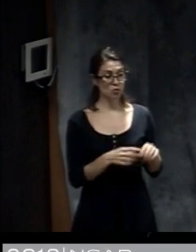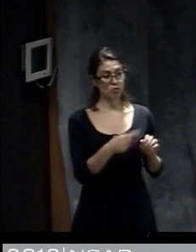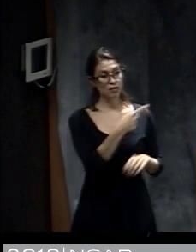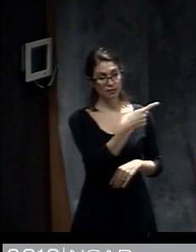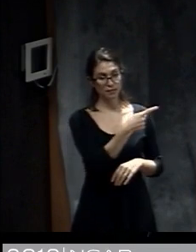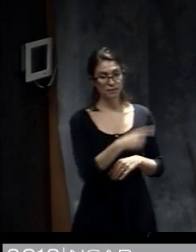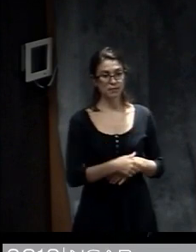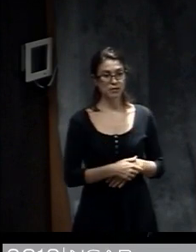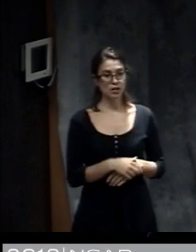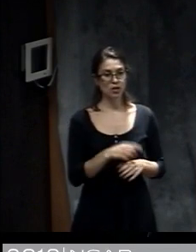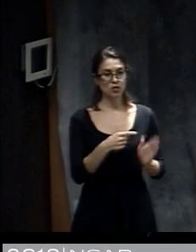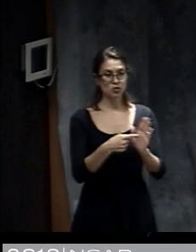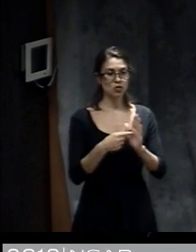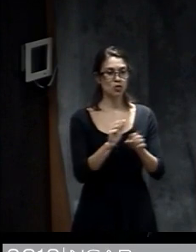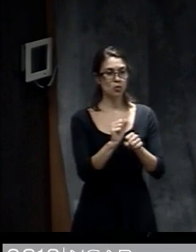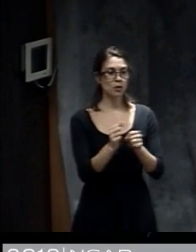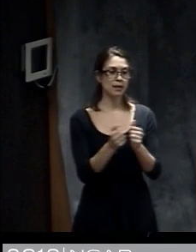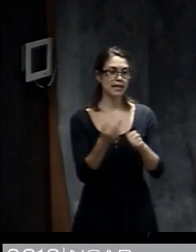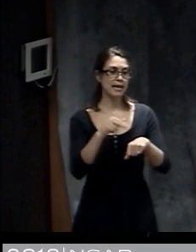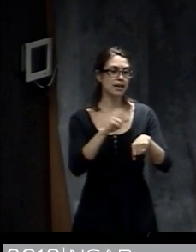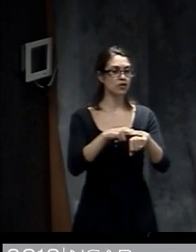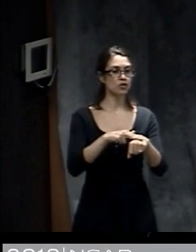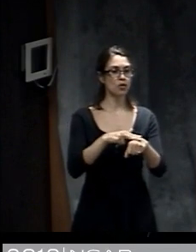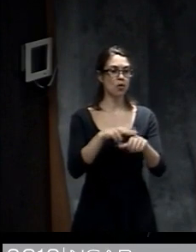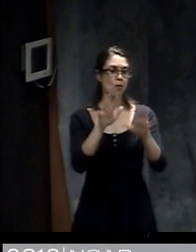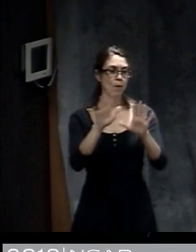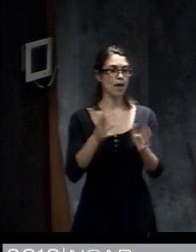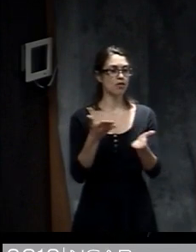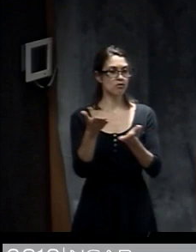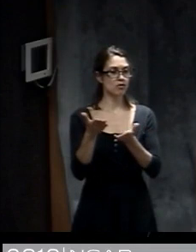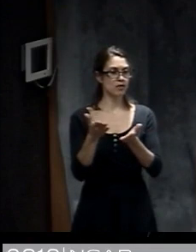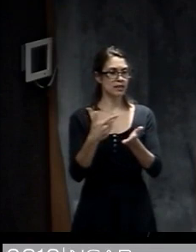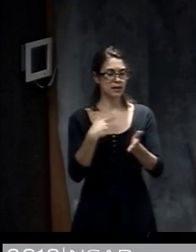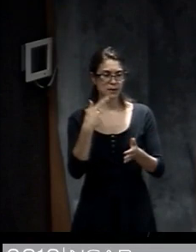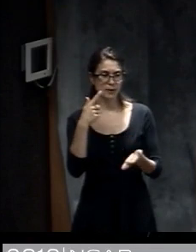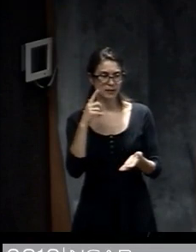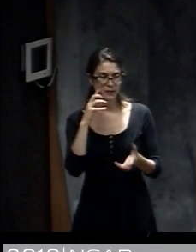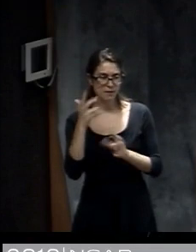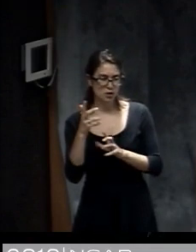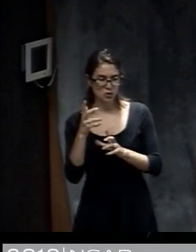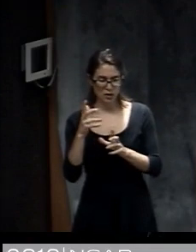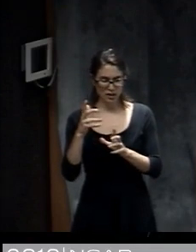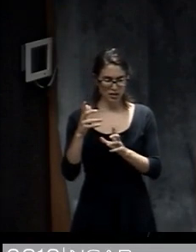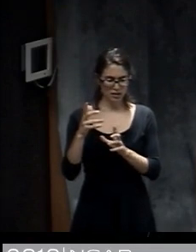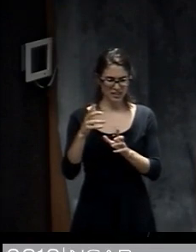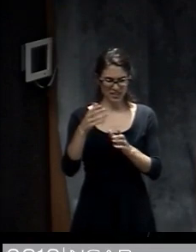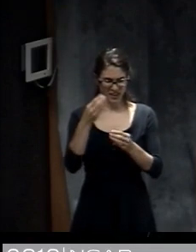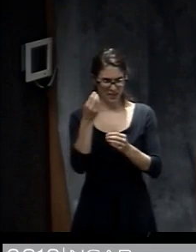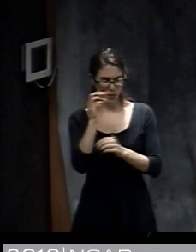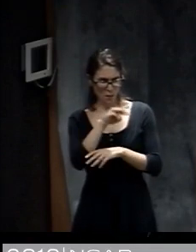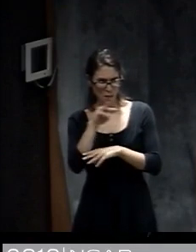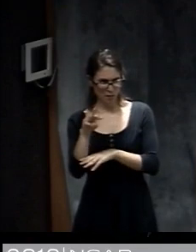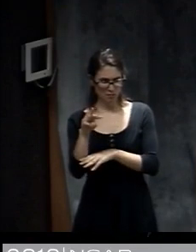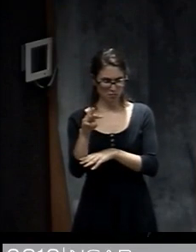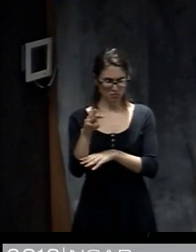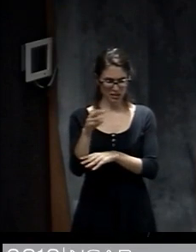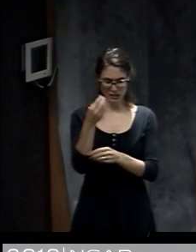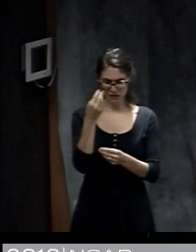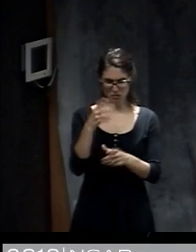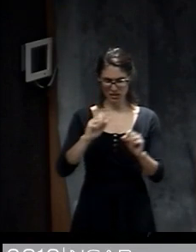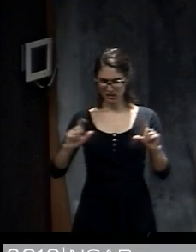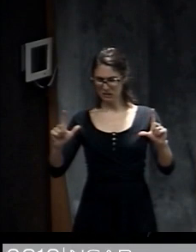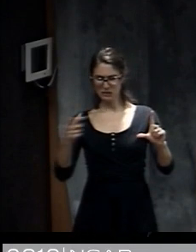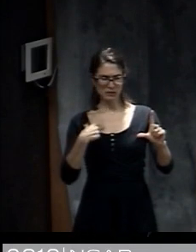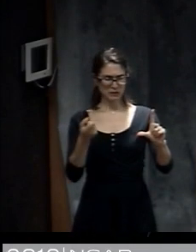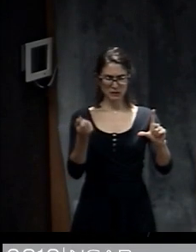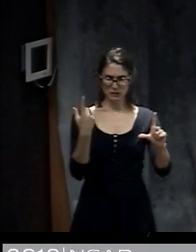with the National Weather Service where they were concerned about some communication on their webpage and what we found was that actually the biggest problem people had was